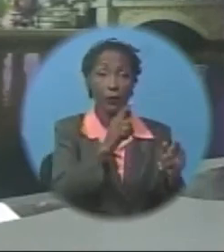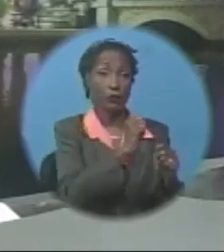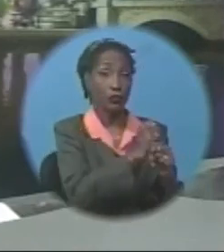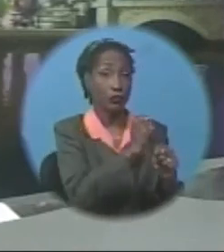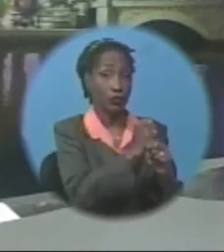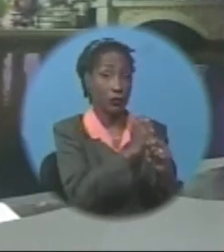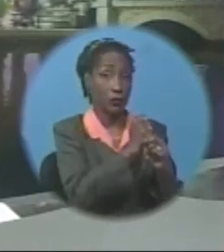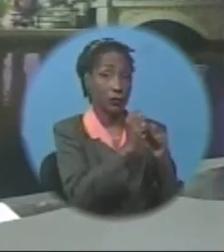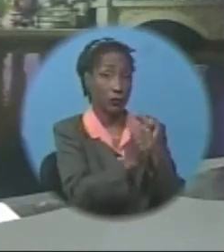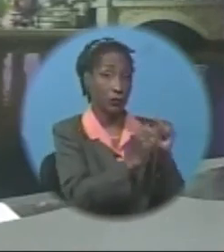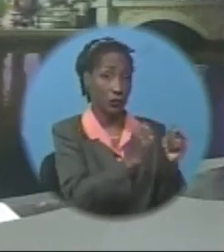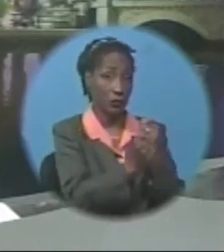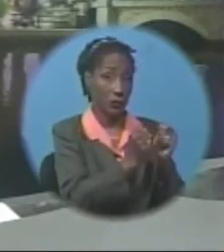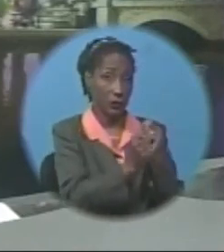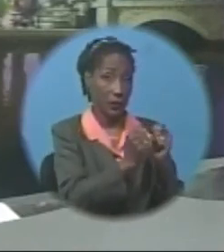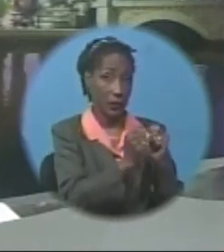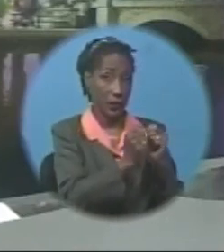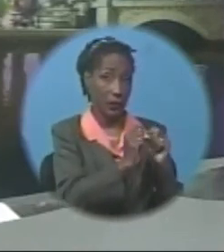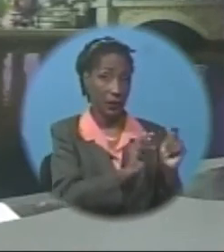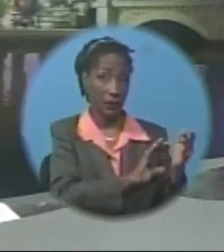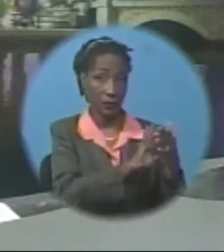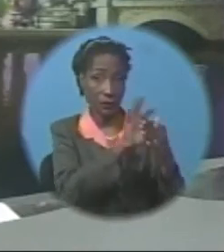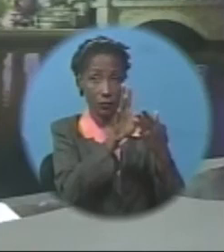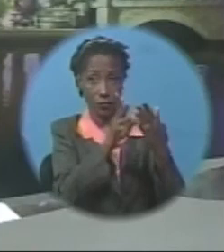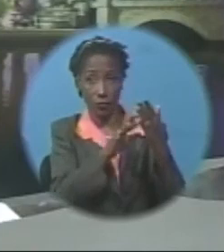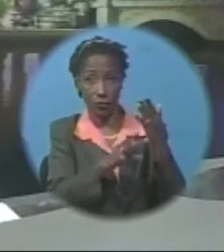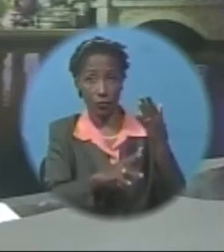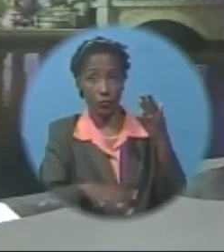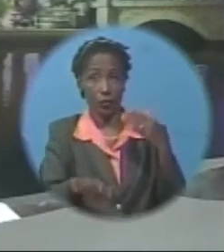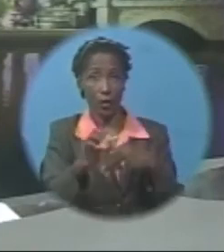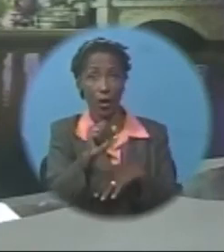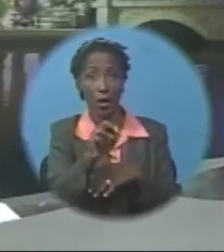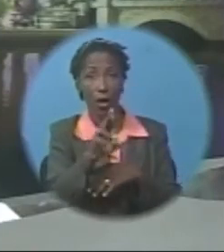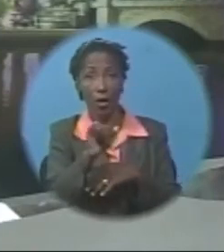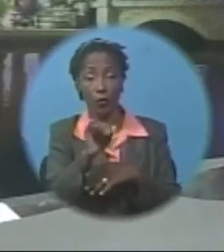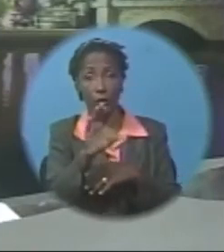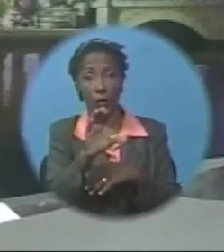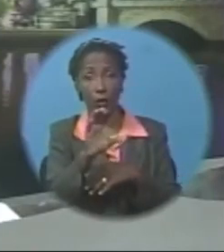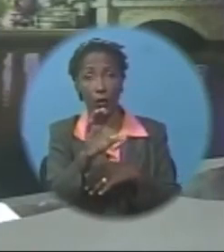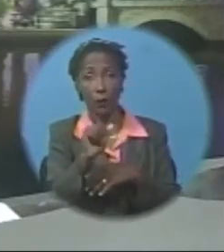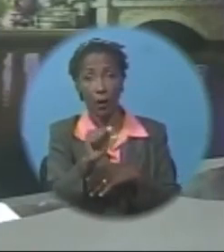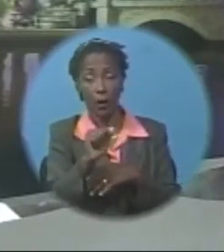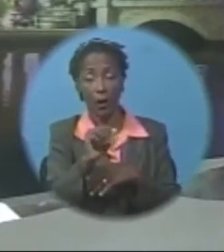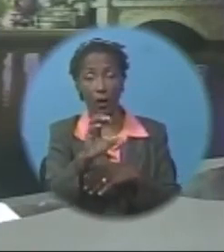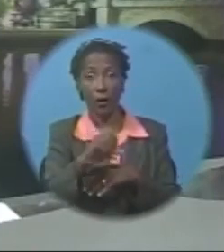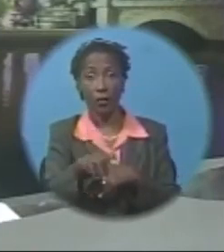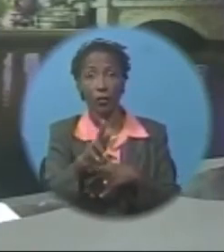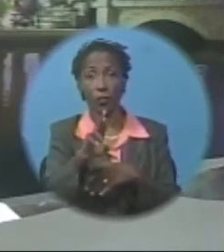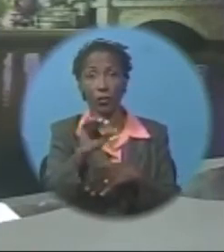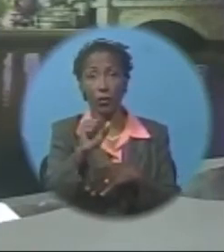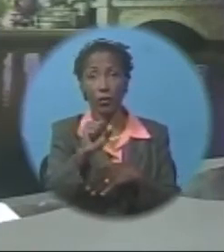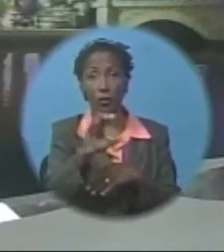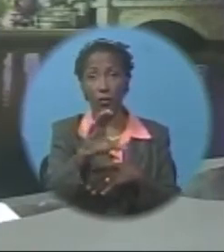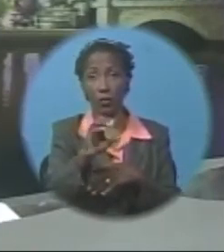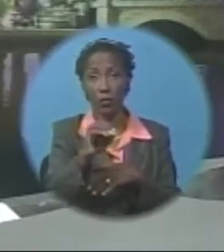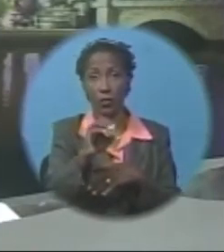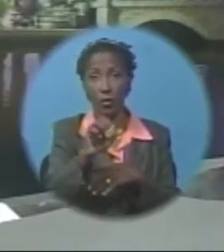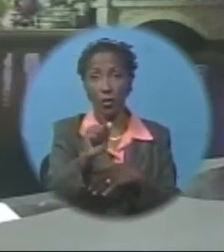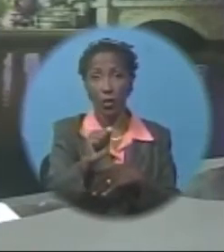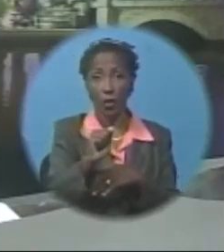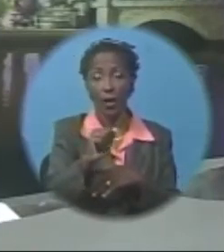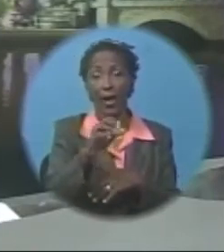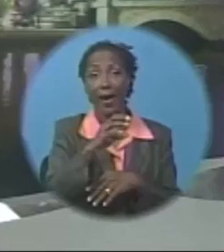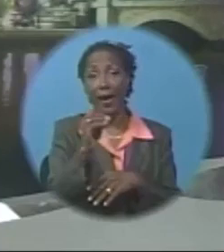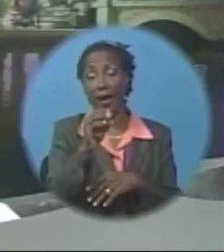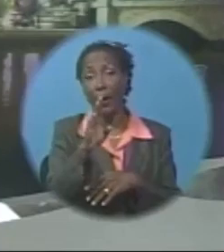reached the Dutch islands of Aruba and Curaçao. Neighbouring islands, including Margarita and Bonaire, recently reported the oil on their